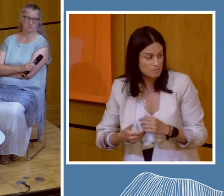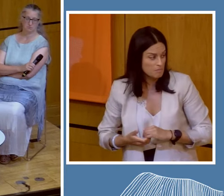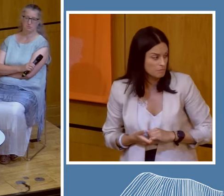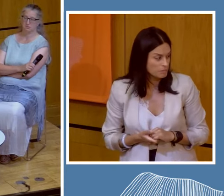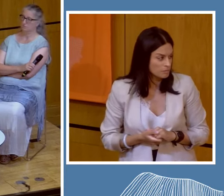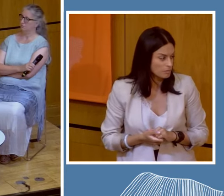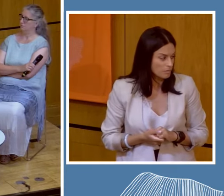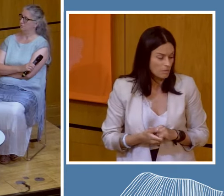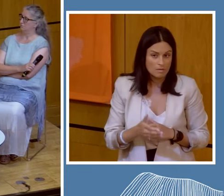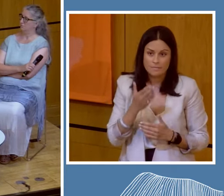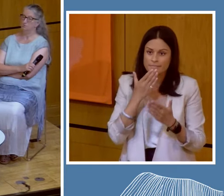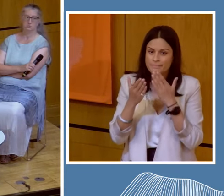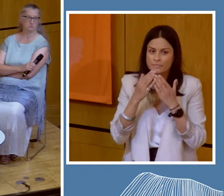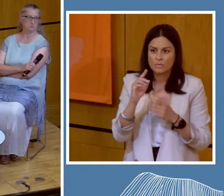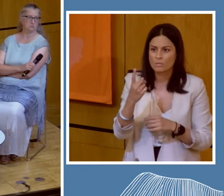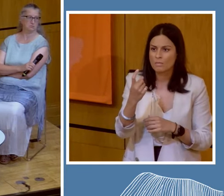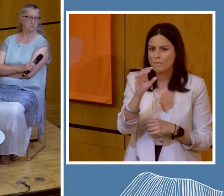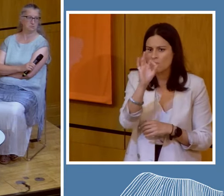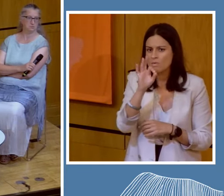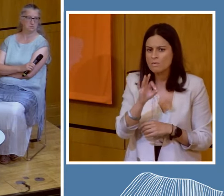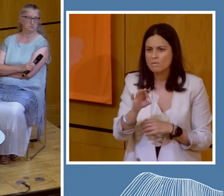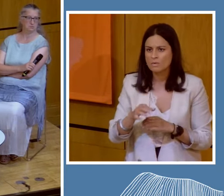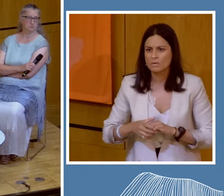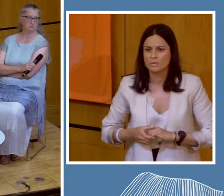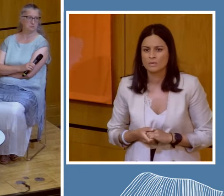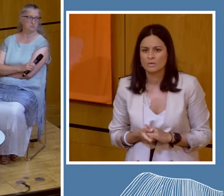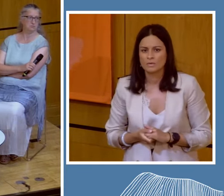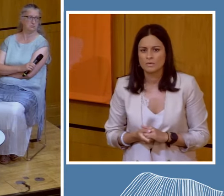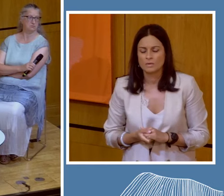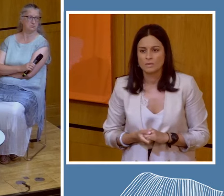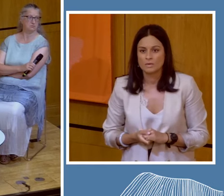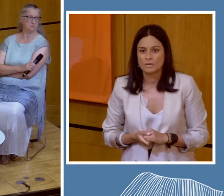Thank you. We've got one more question at the back.